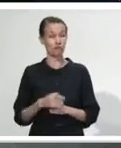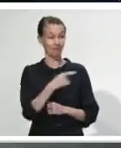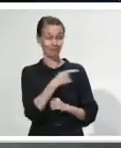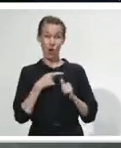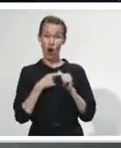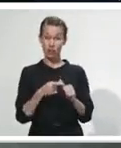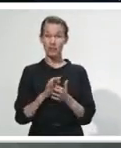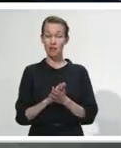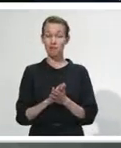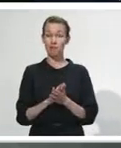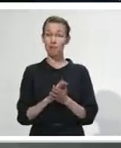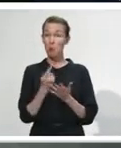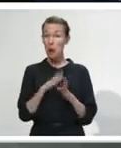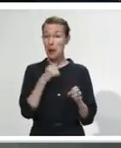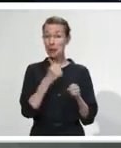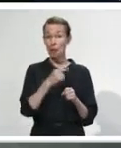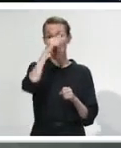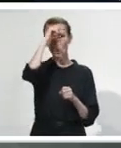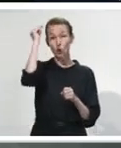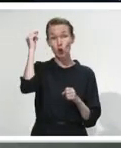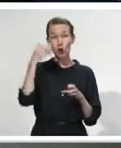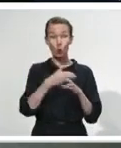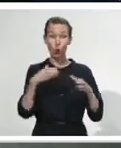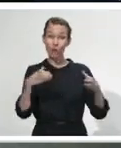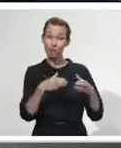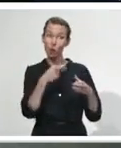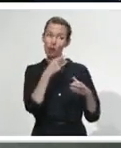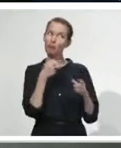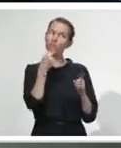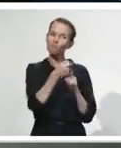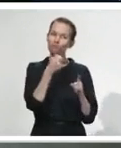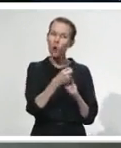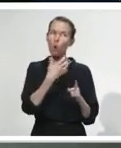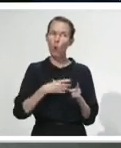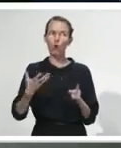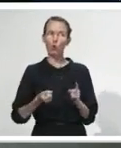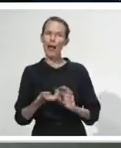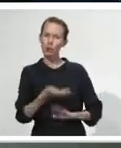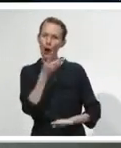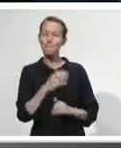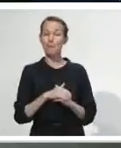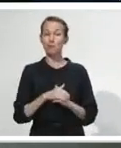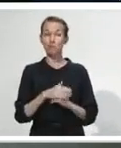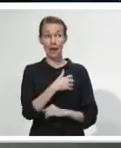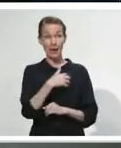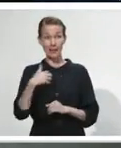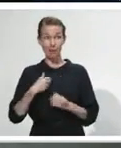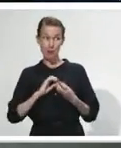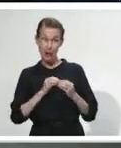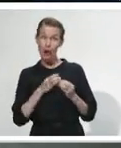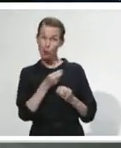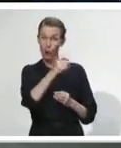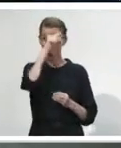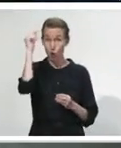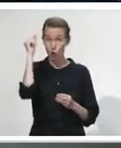is working hard to see their wages lifted. And that's something that we've been doing since we've been in Government. Equally, I would say the same, for